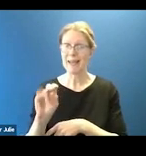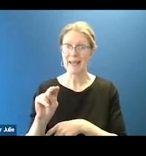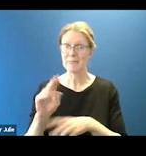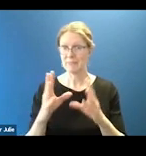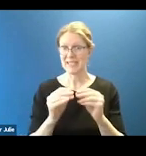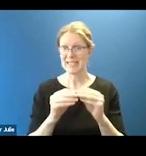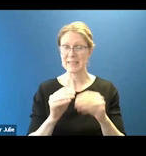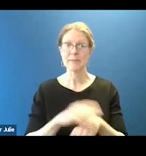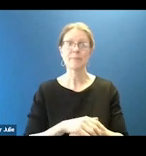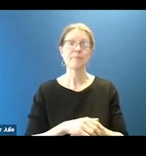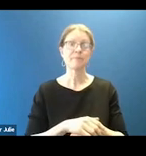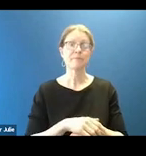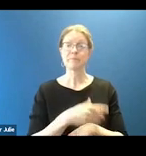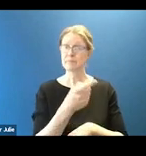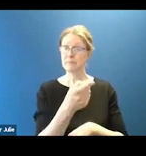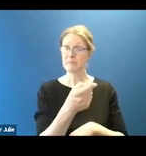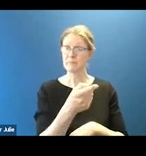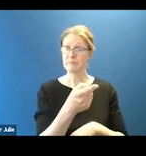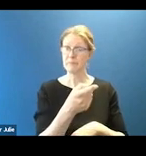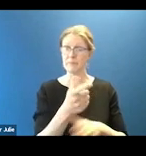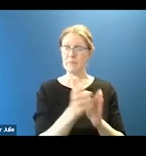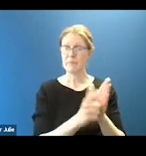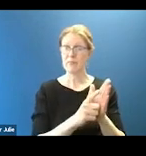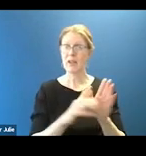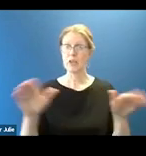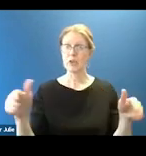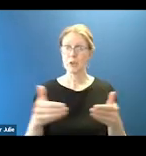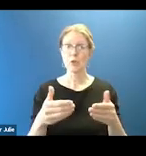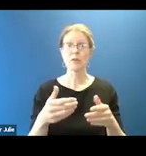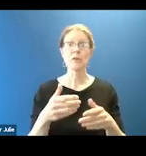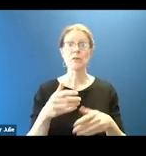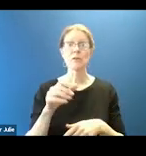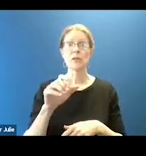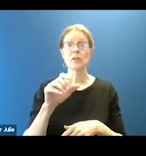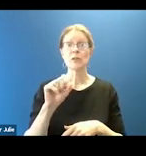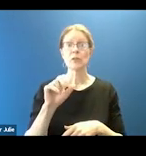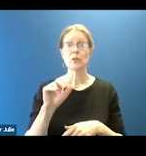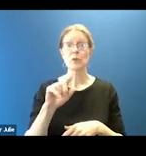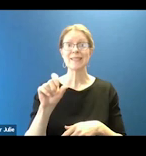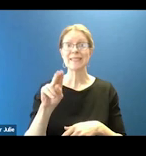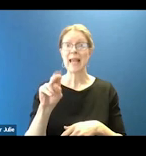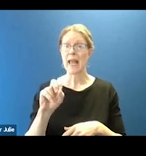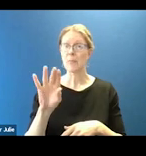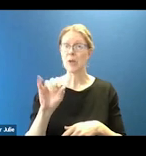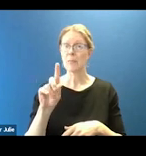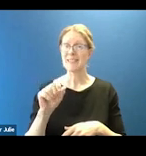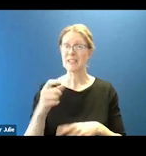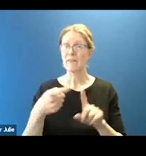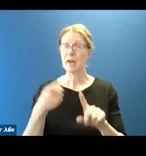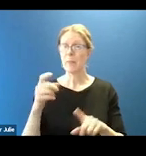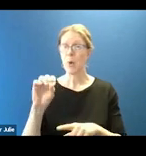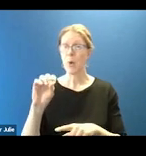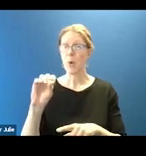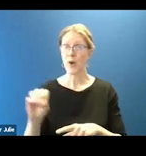The Arts Education for All Act was introduced by Representative Suzanne Bonamici of Oregon, and it expands arts education and